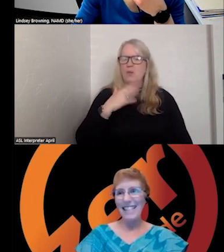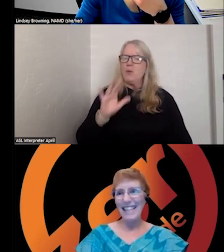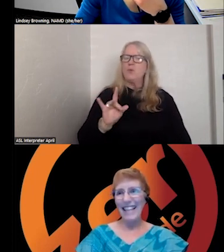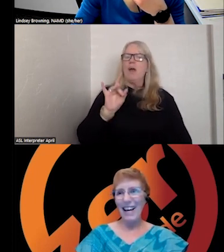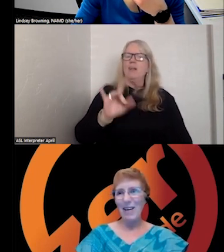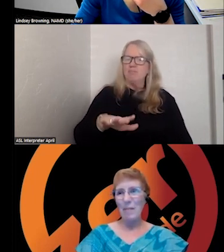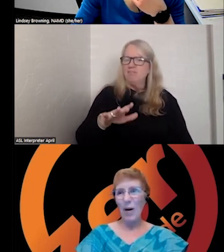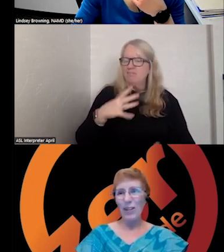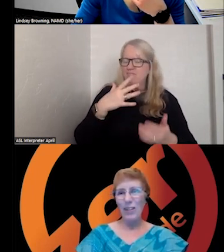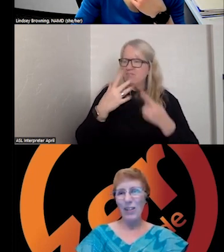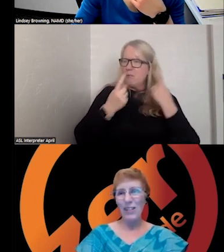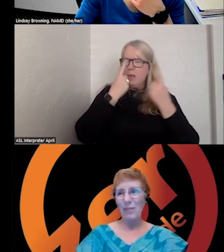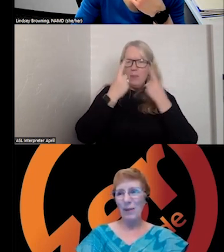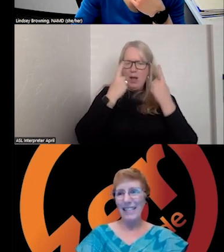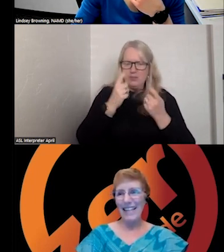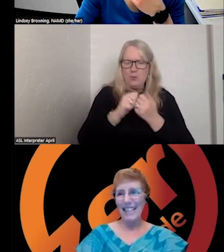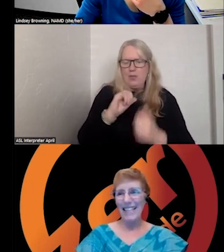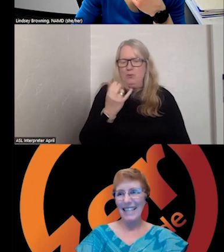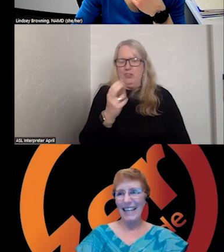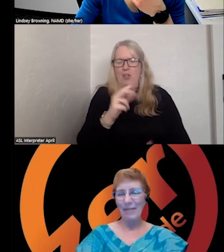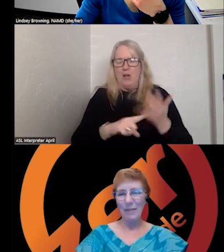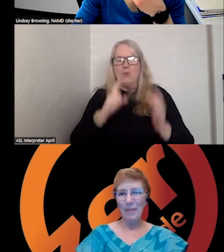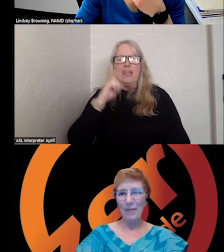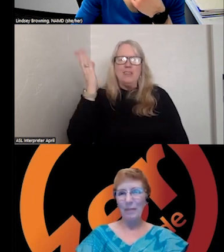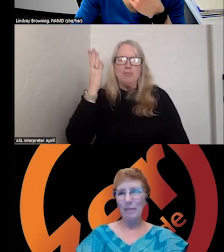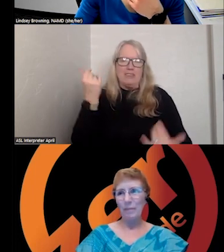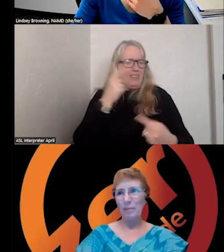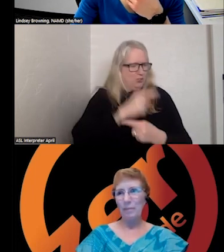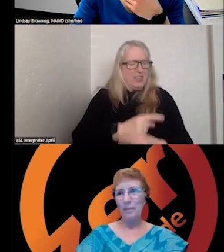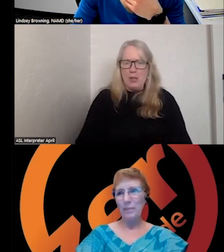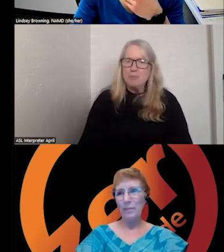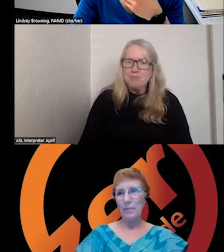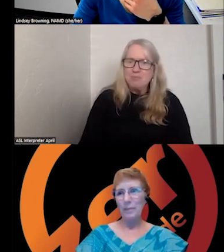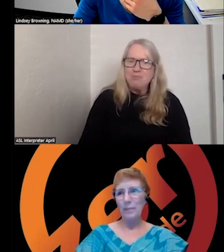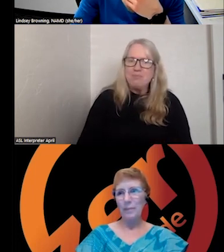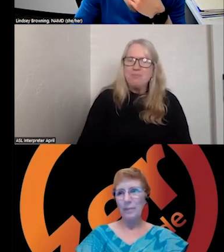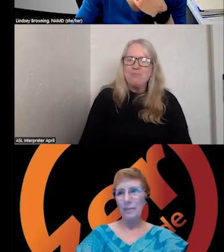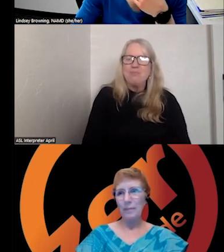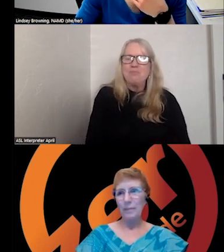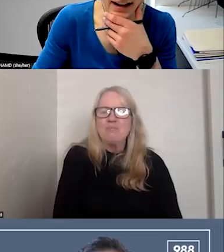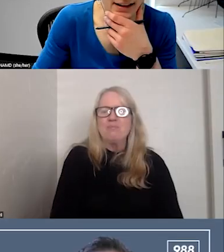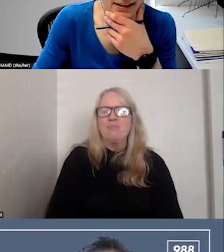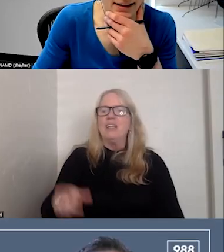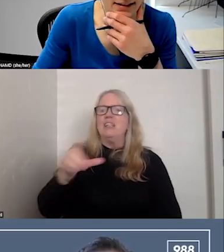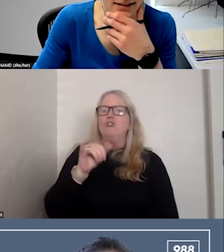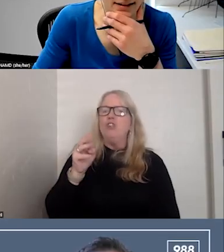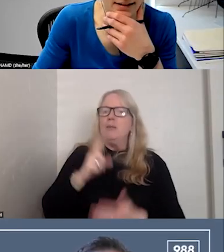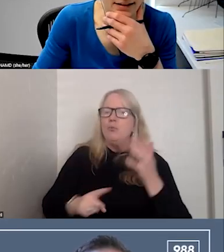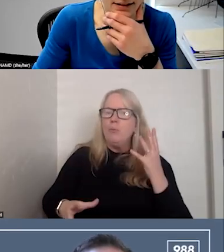reflections on John's presentation today. James, what would you add to that?